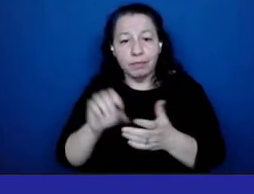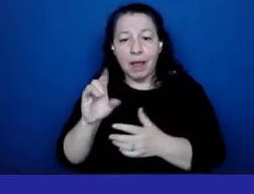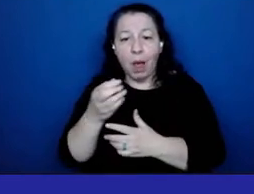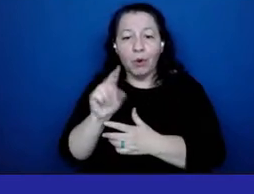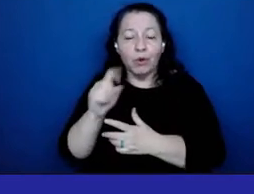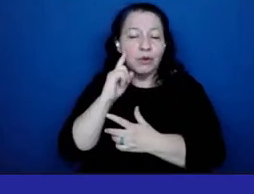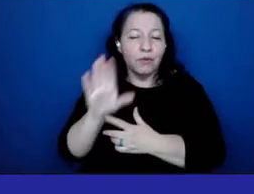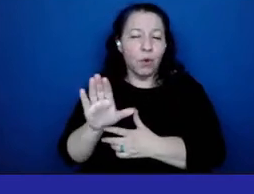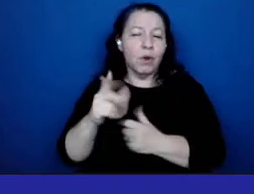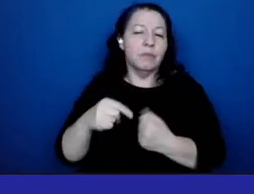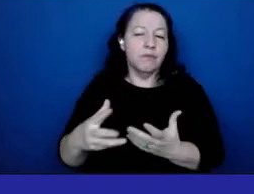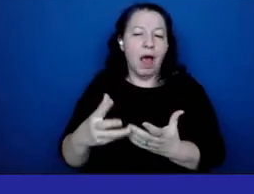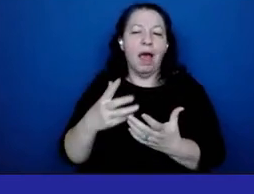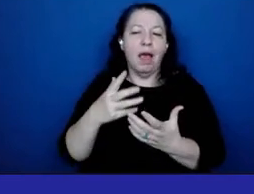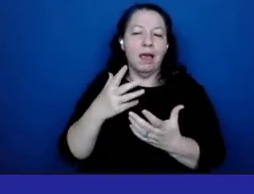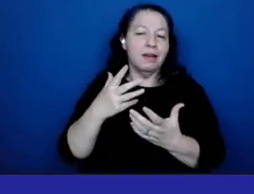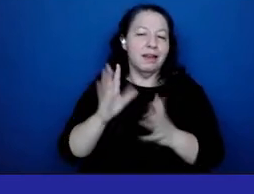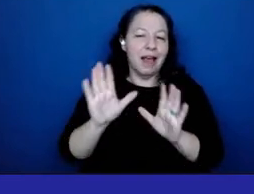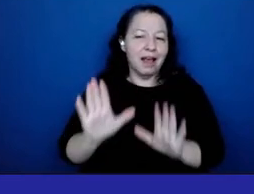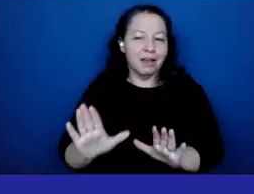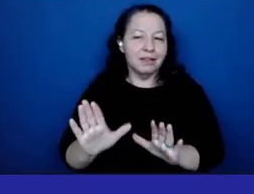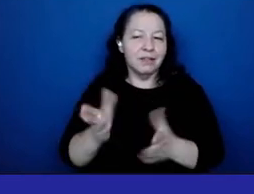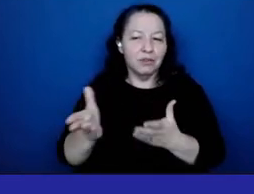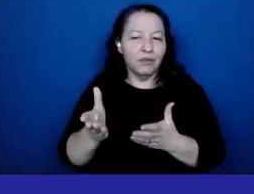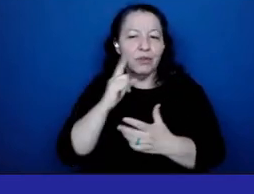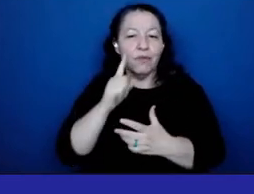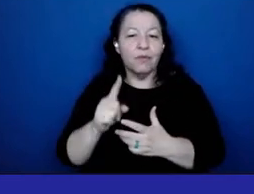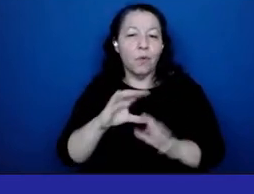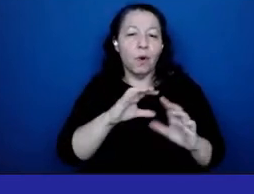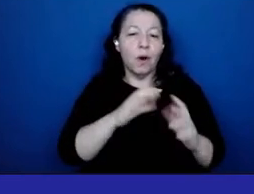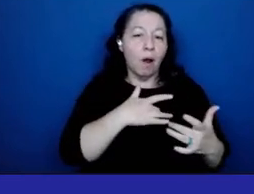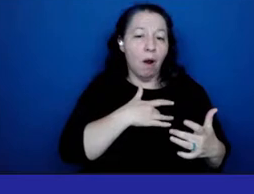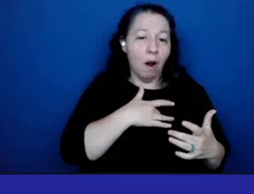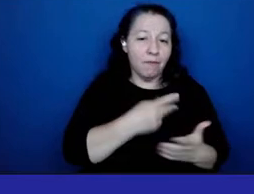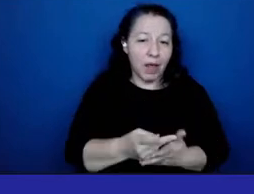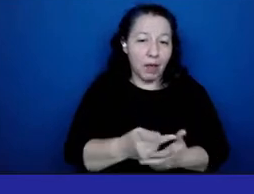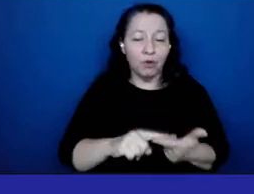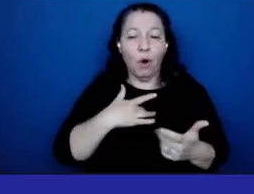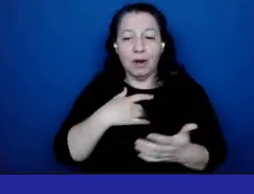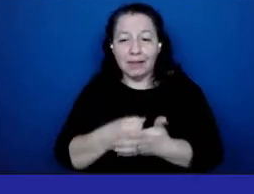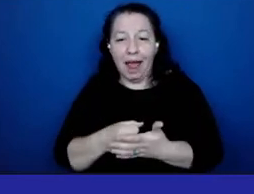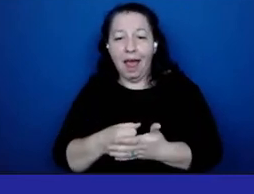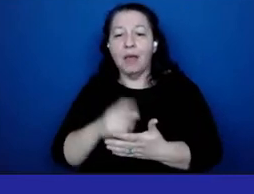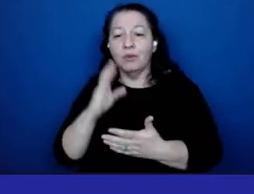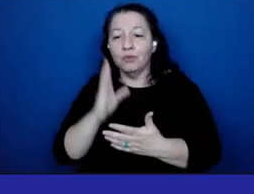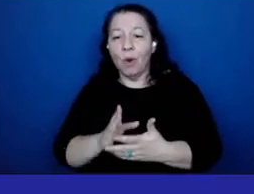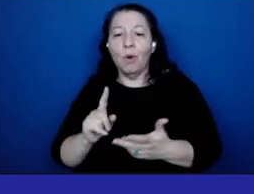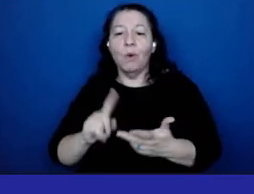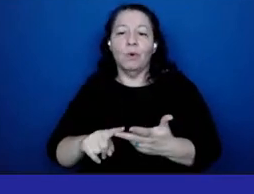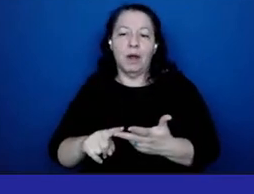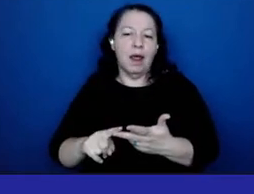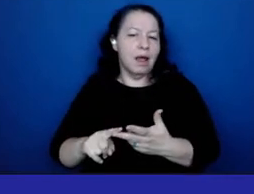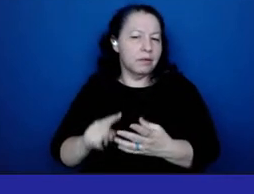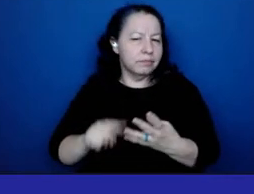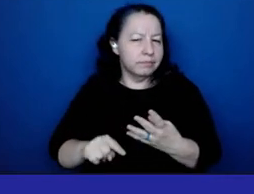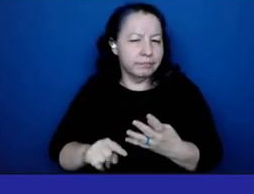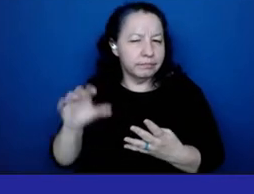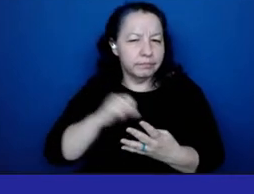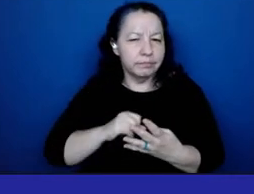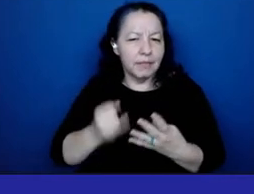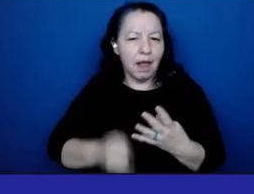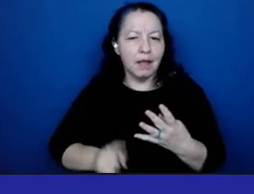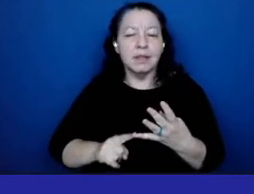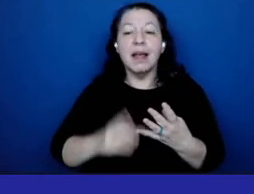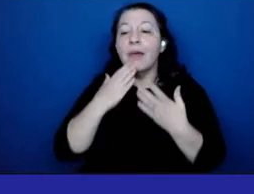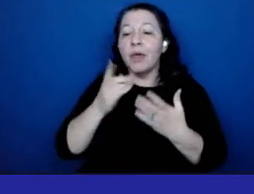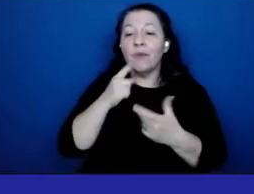categories of heart failure heart attack stroke and sophistication thank you again for giving me the opportunity to speak you speak